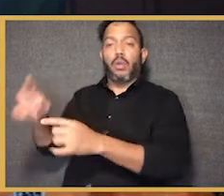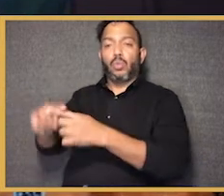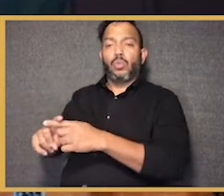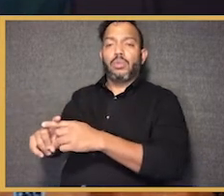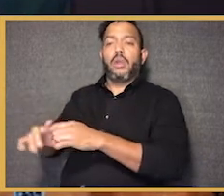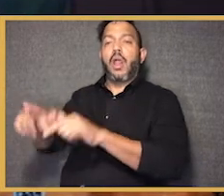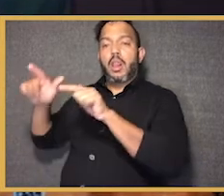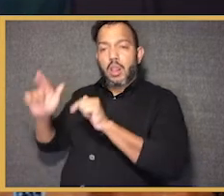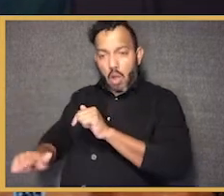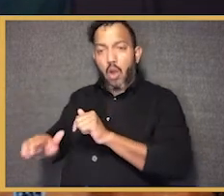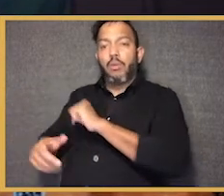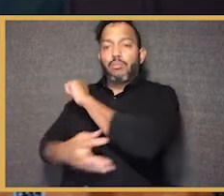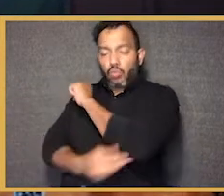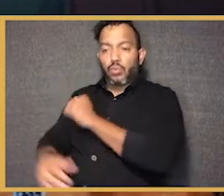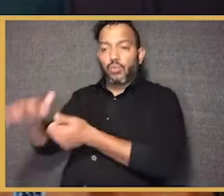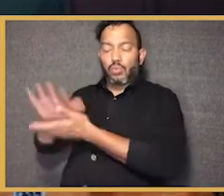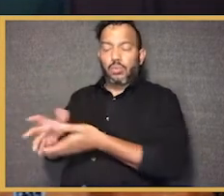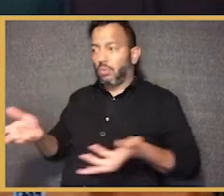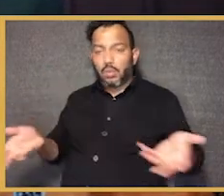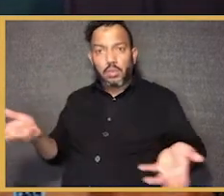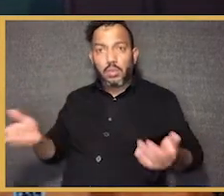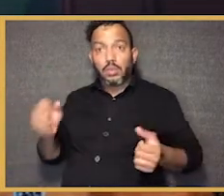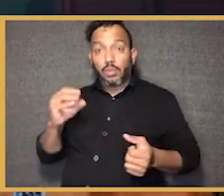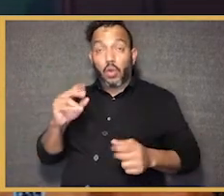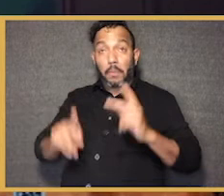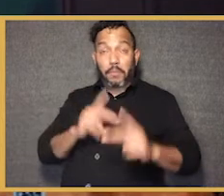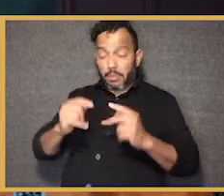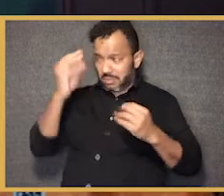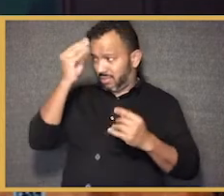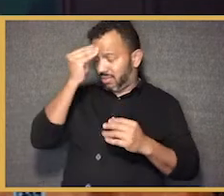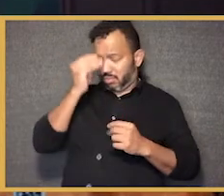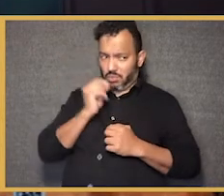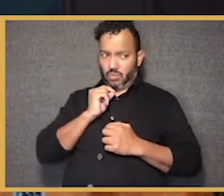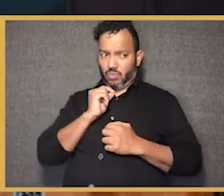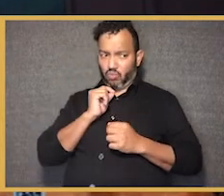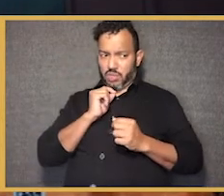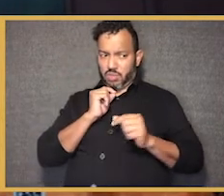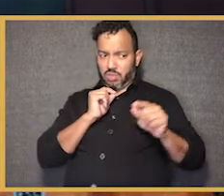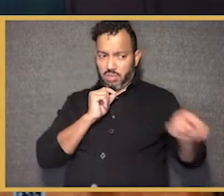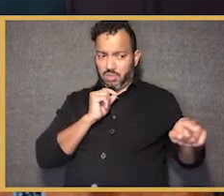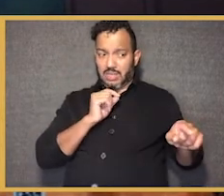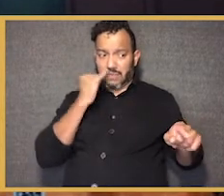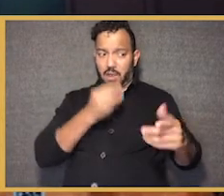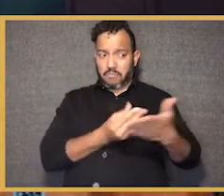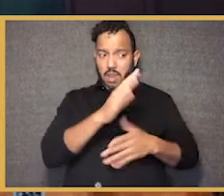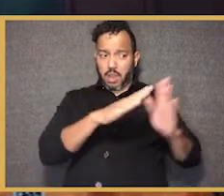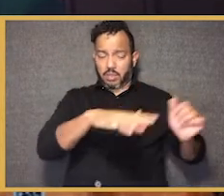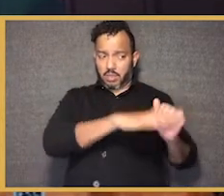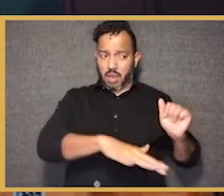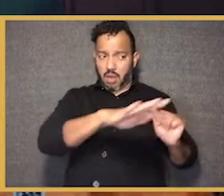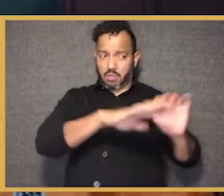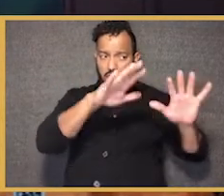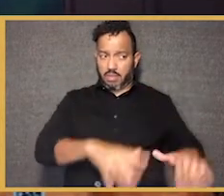a huge amount of money for additional art teachers. And so people are exercising choice just with their resources. Right. Similarly,